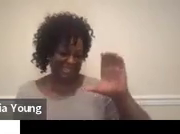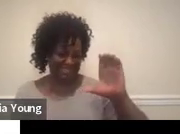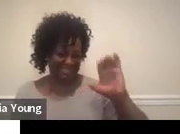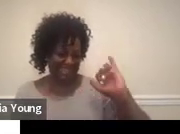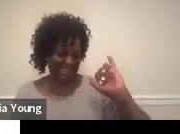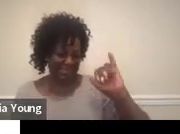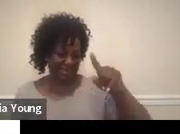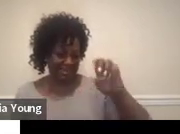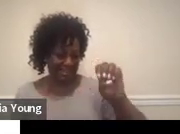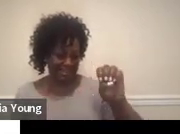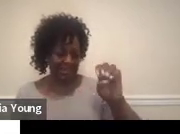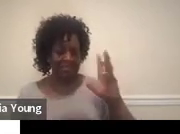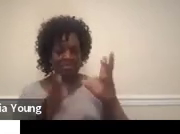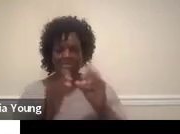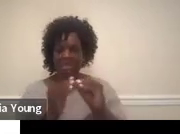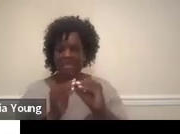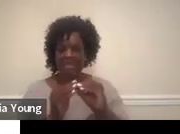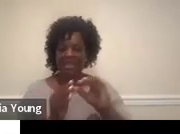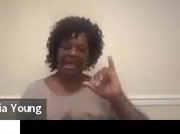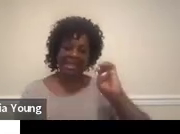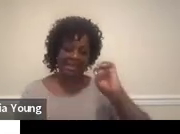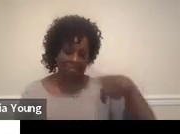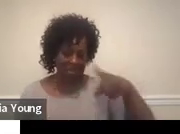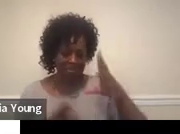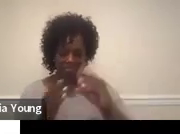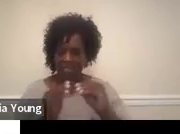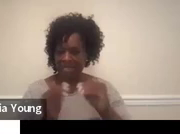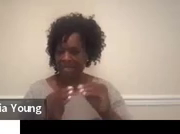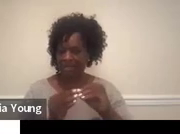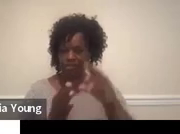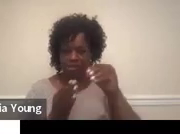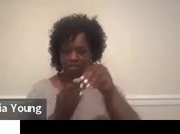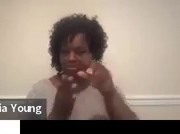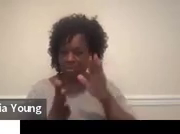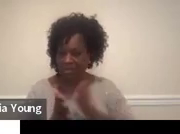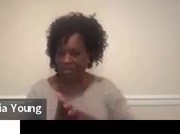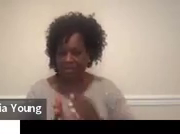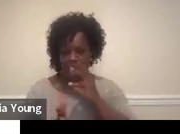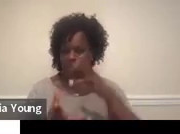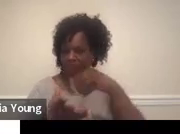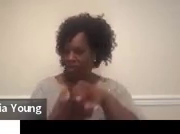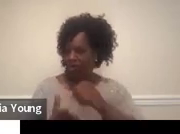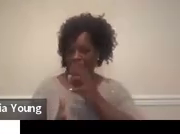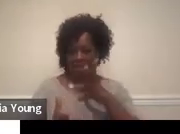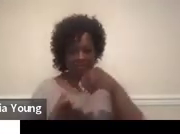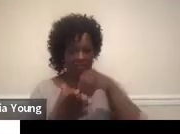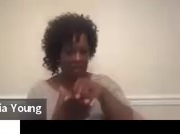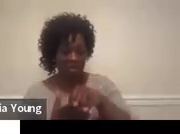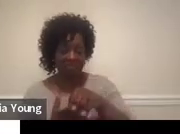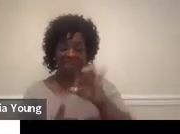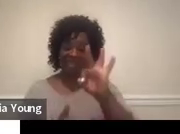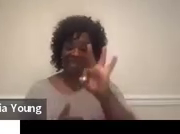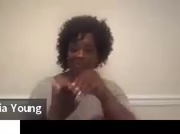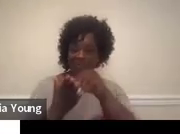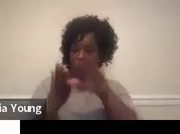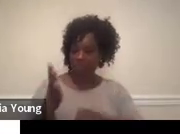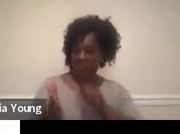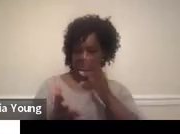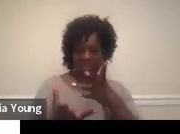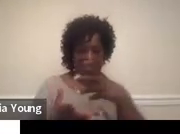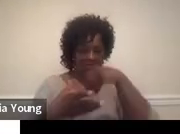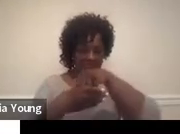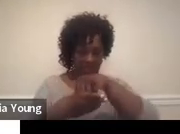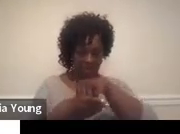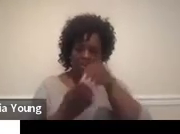meeting. You just need a statement if they attended, and if they did not attend the IEP meeting. If the child did not attend,